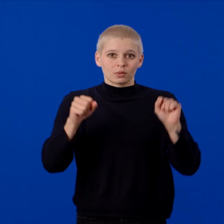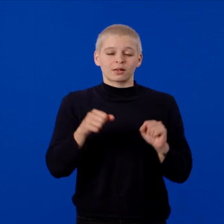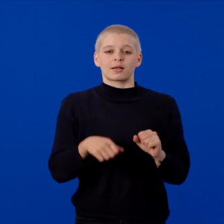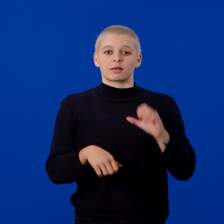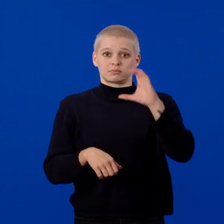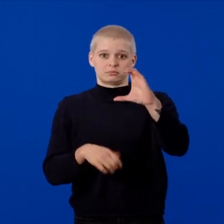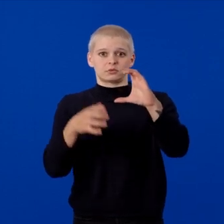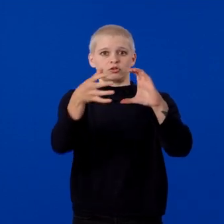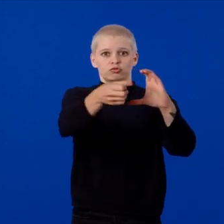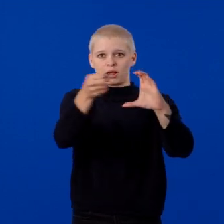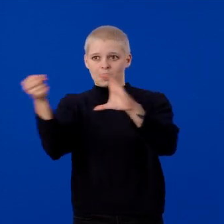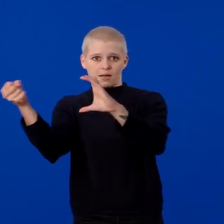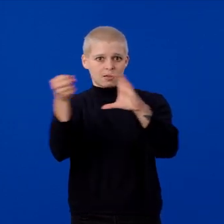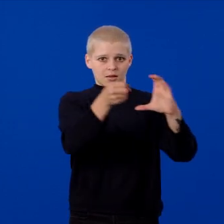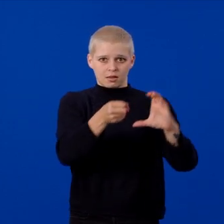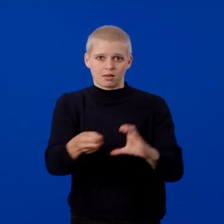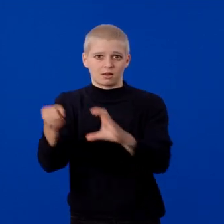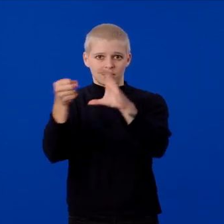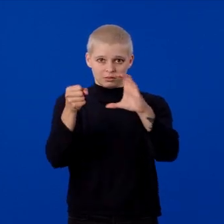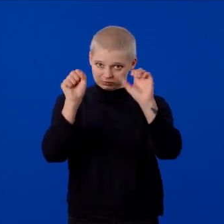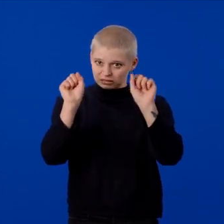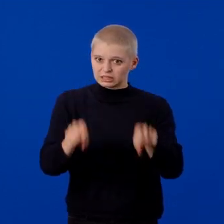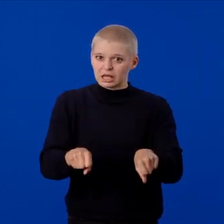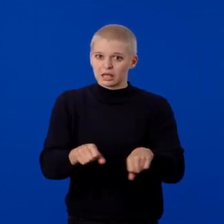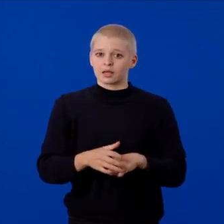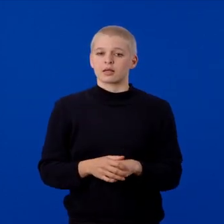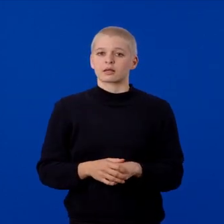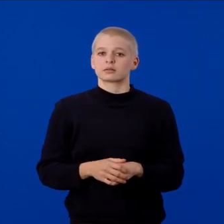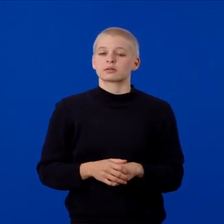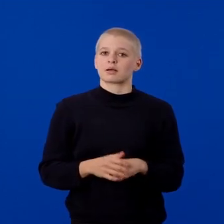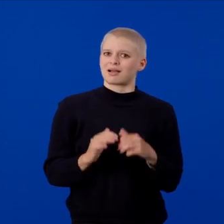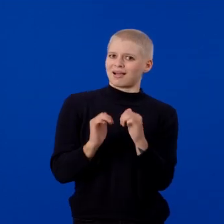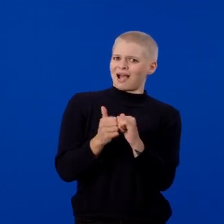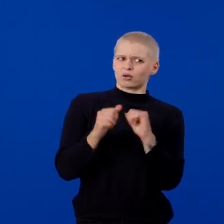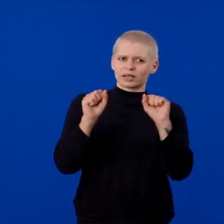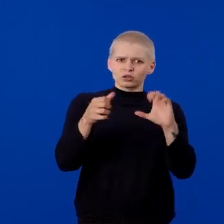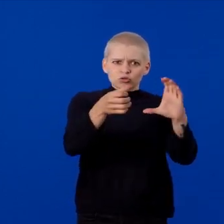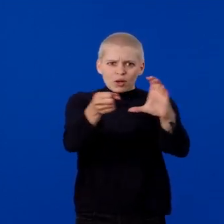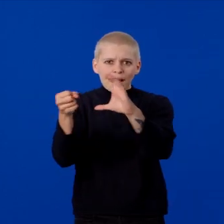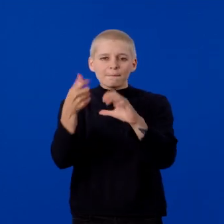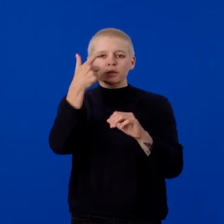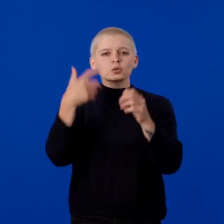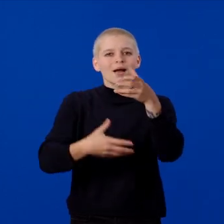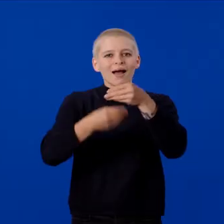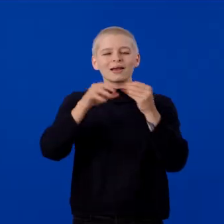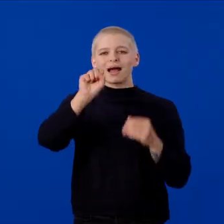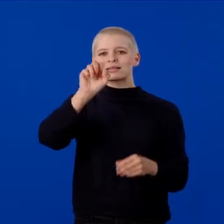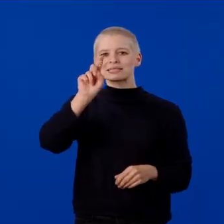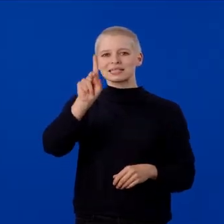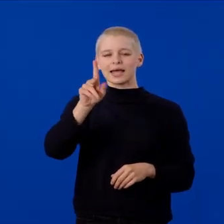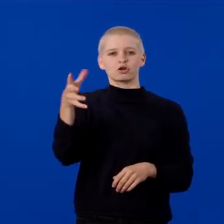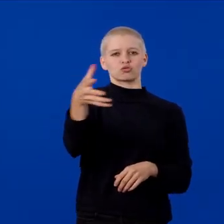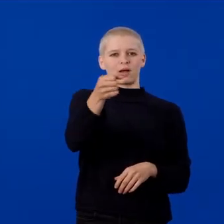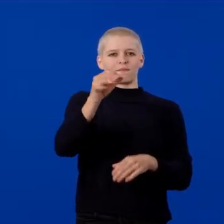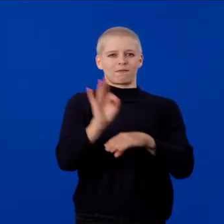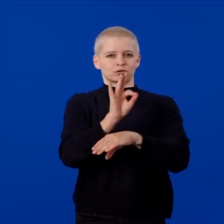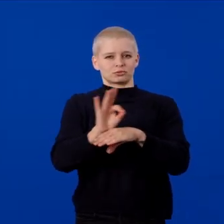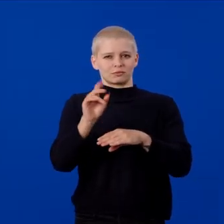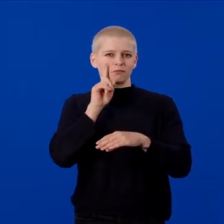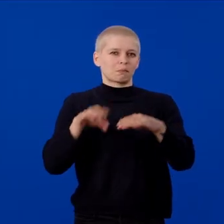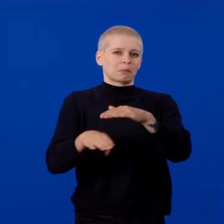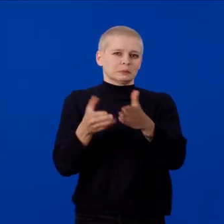our simple RedCube. And this is the result of adding SDK graph functionality for a basic demo.